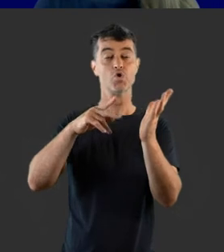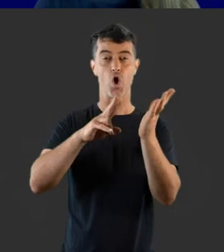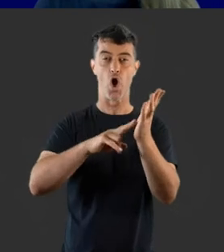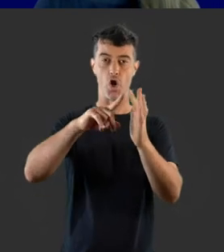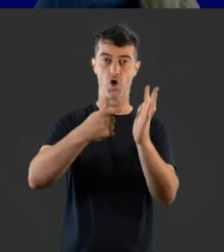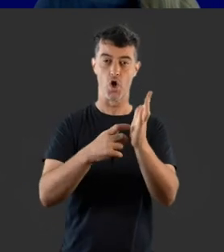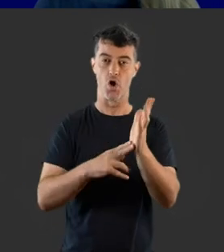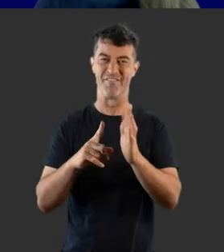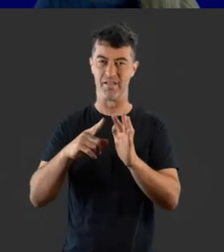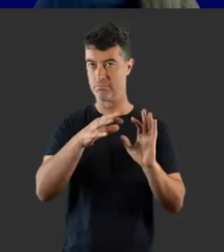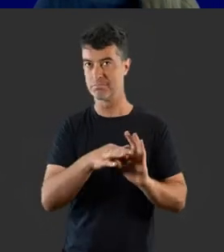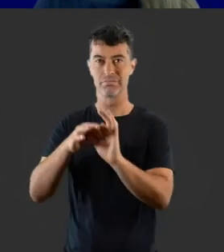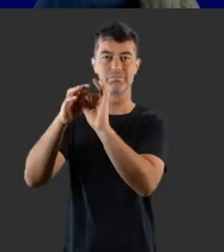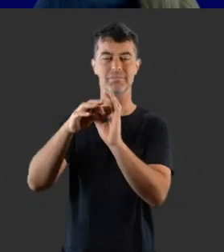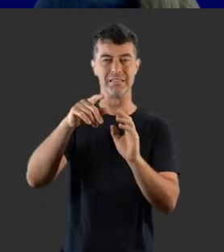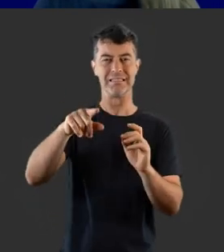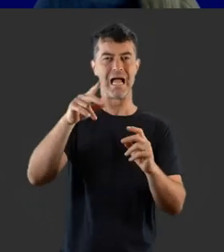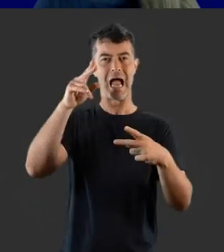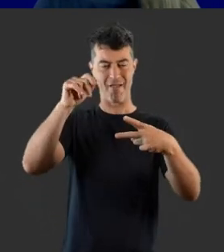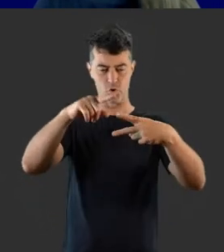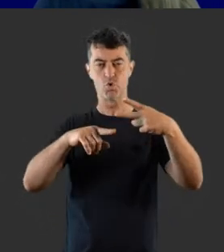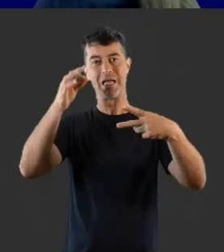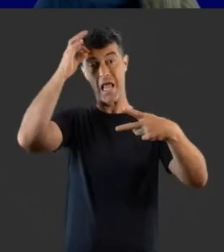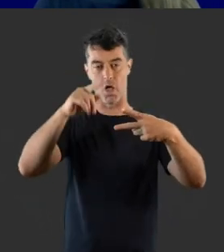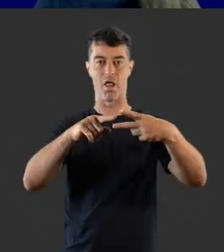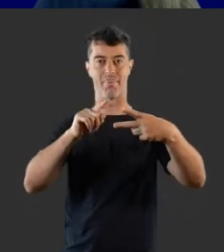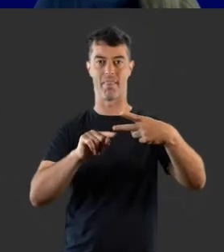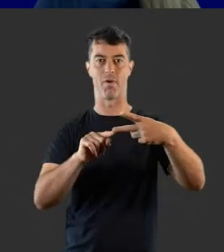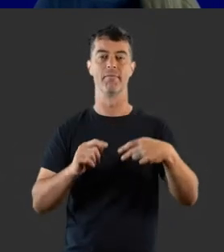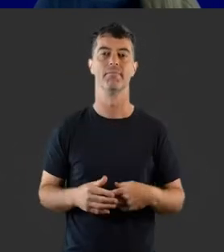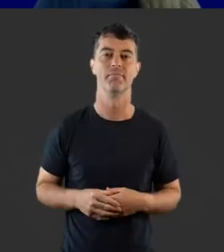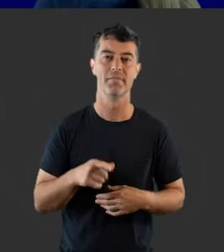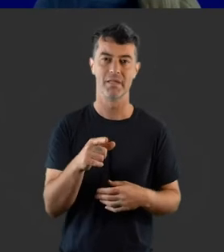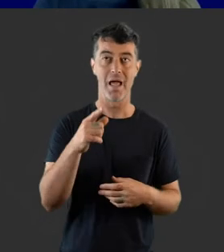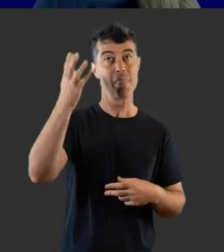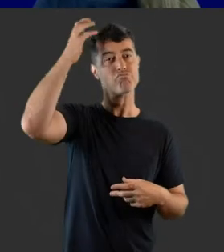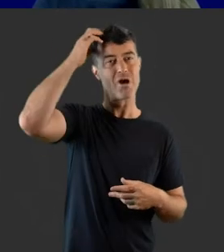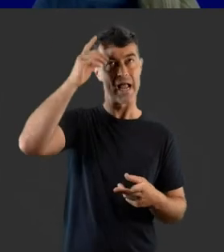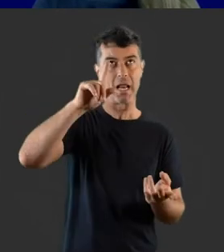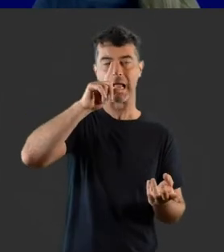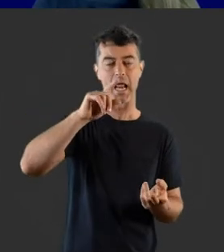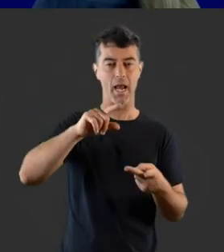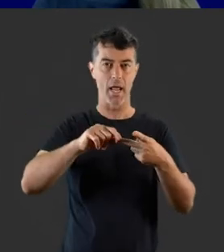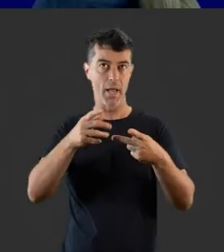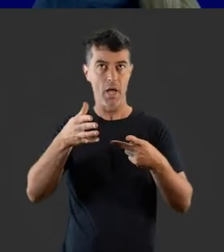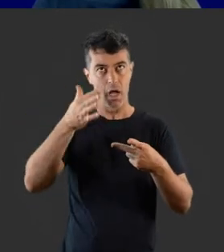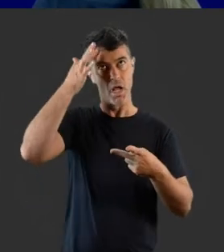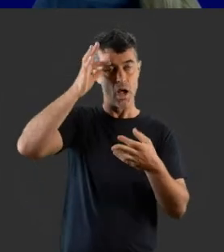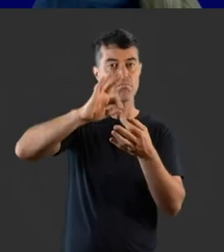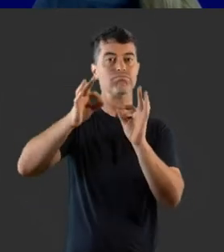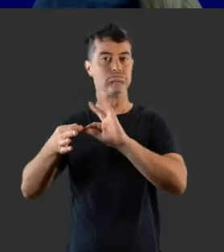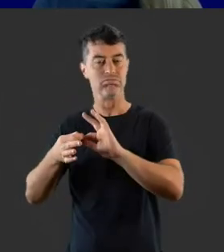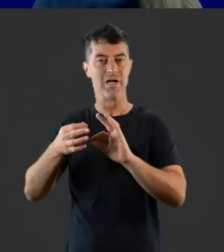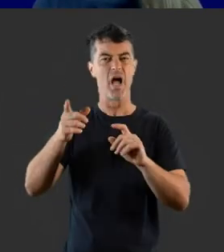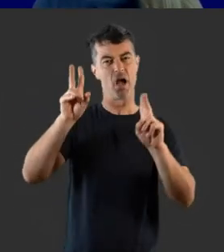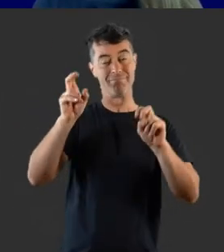cochlear nerve, pictured here as the lower of the two yellow nerves. The brain interprets these signals and we experience this